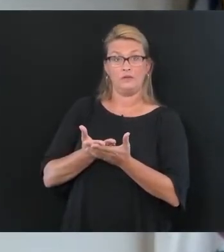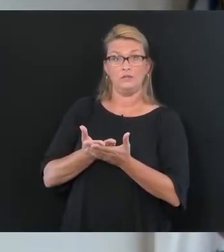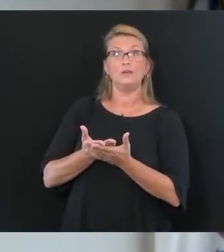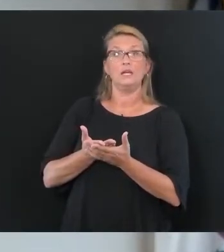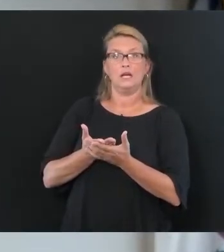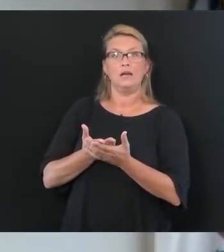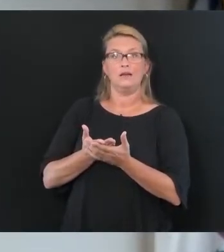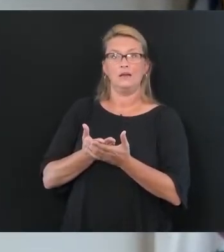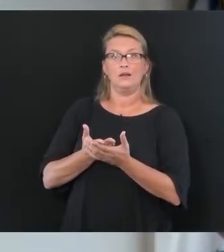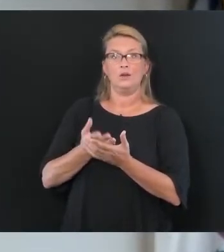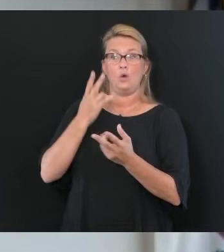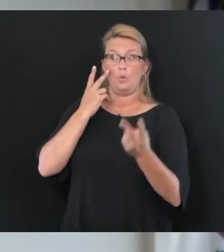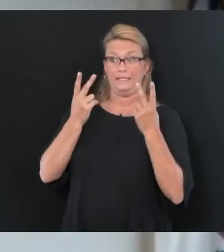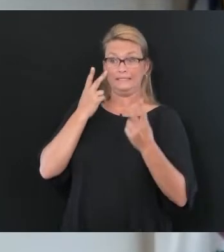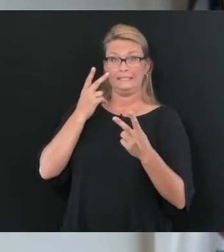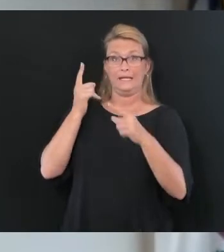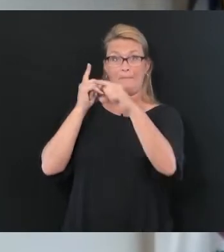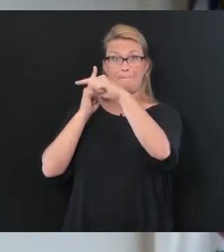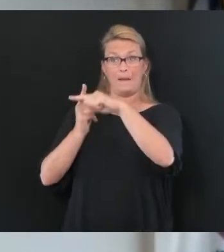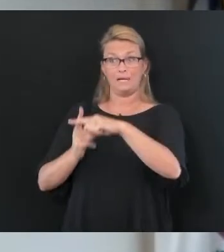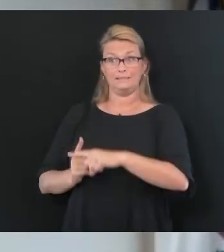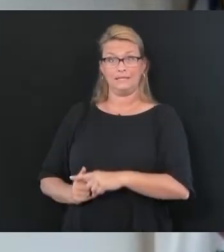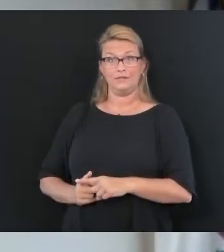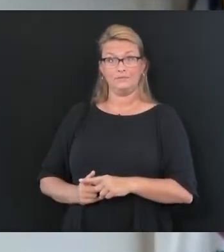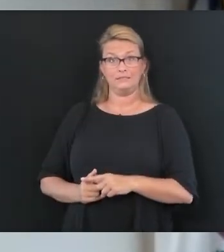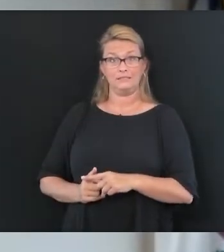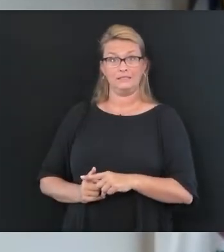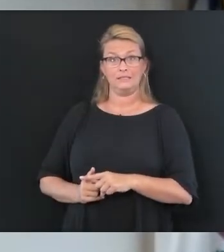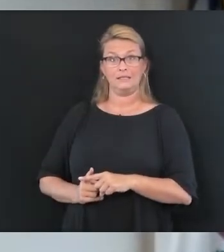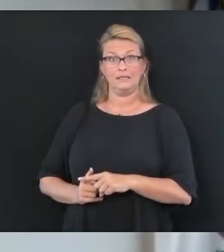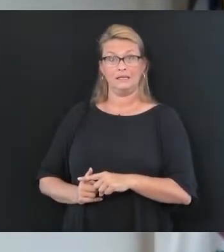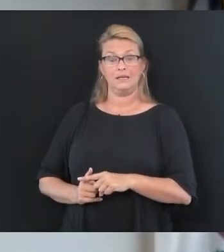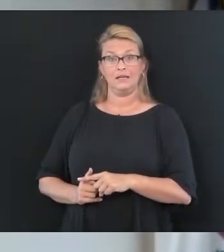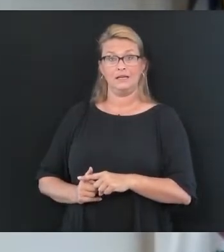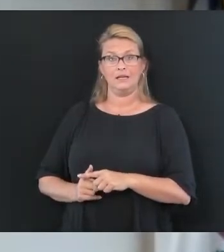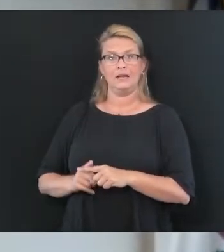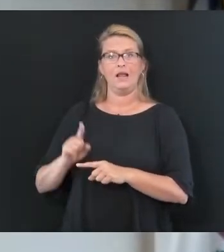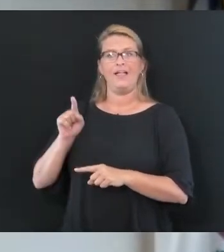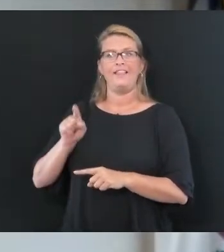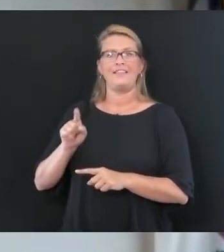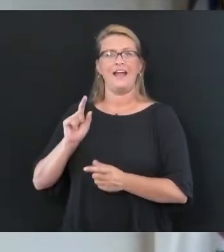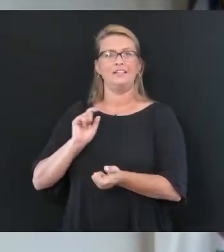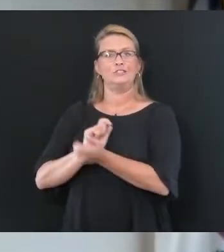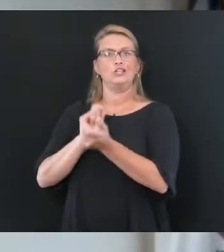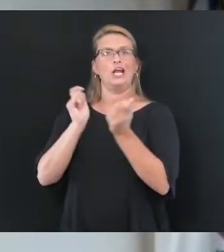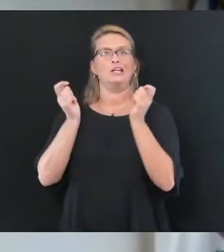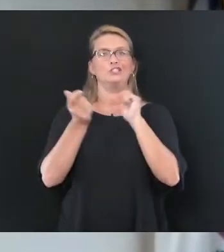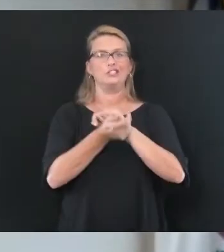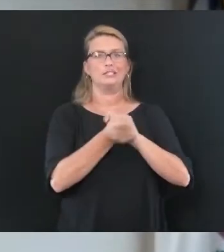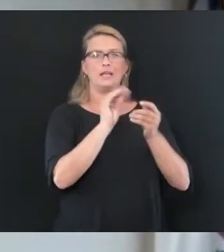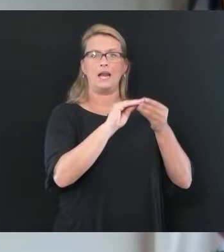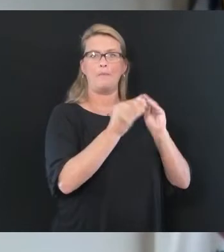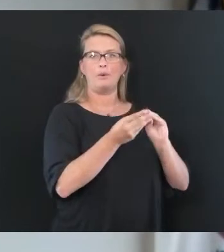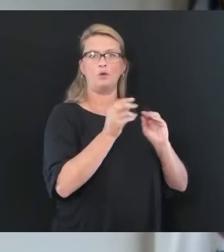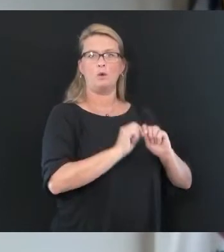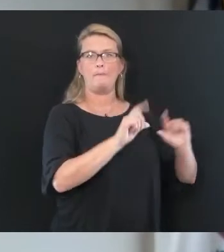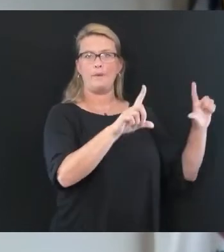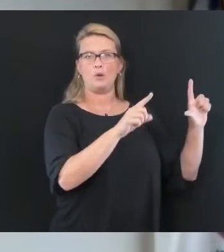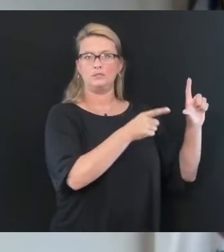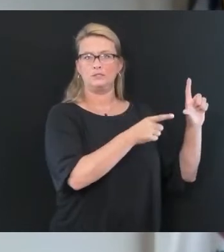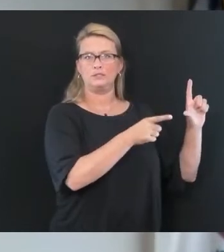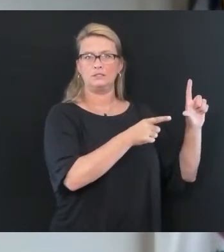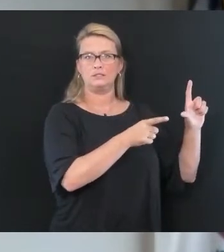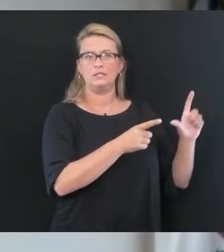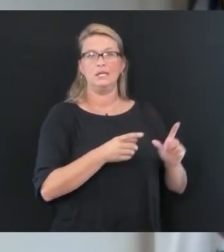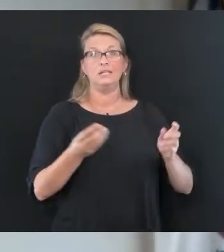positive results from those labs change the calculation. So to make this a little